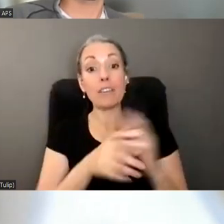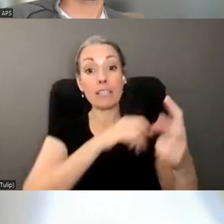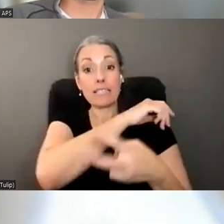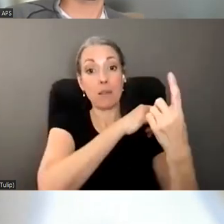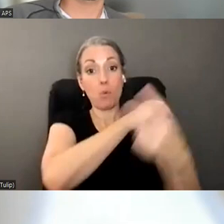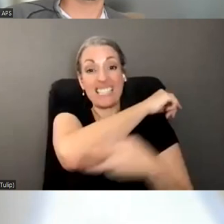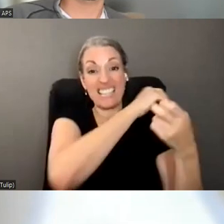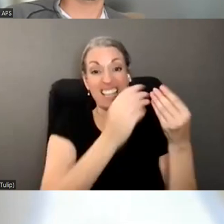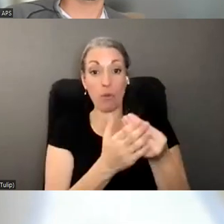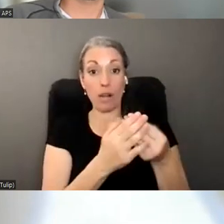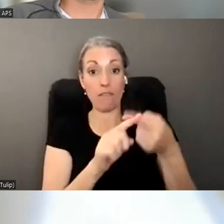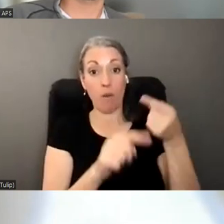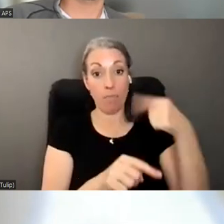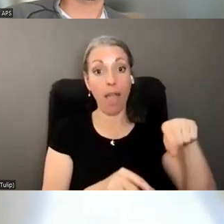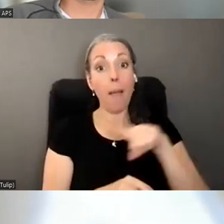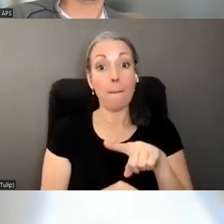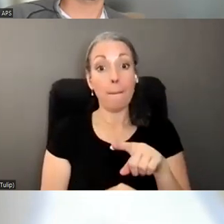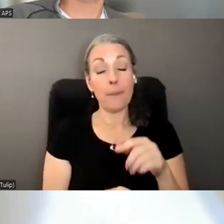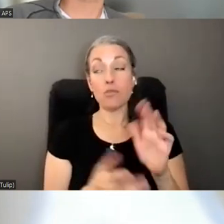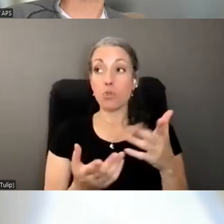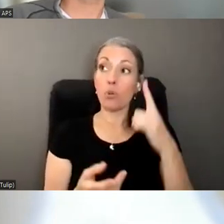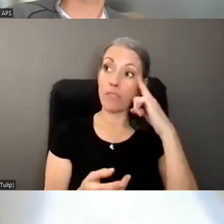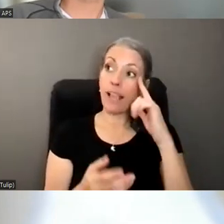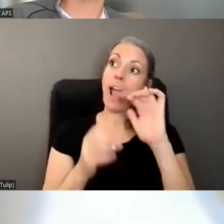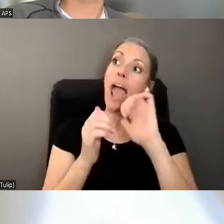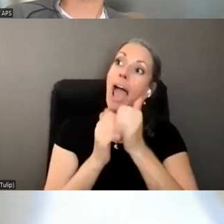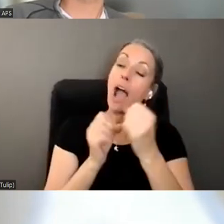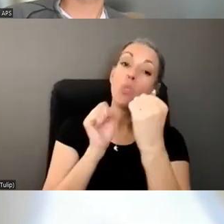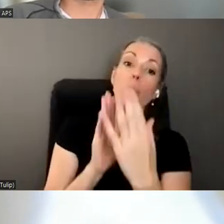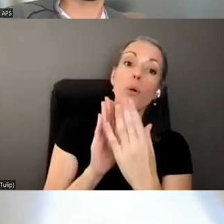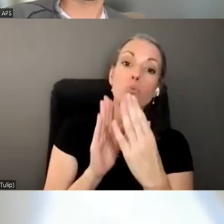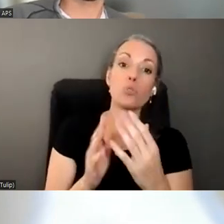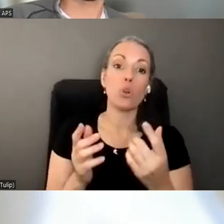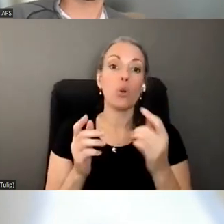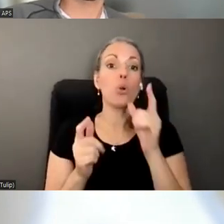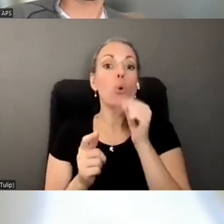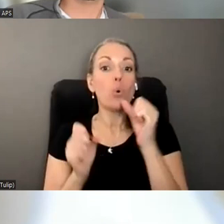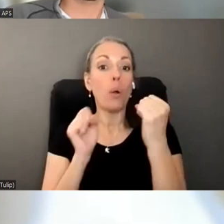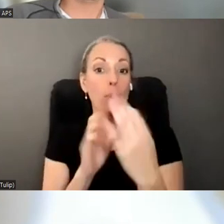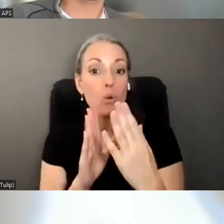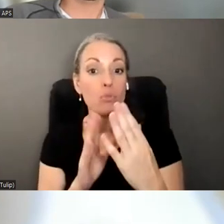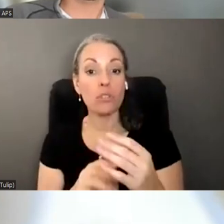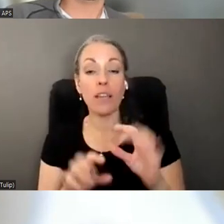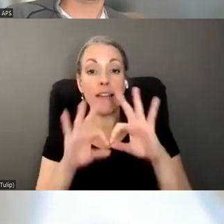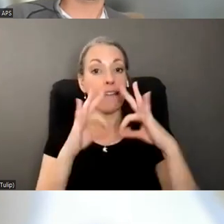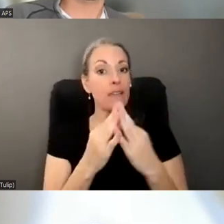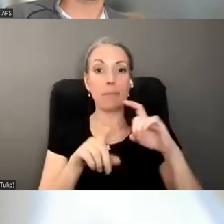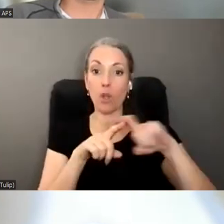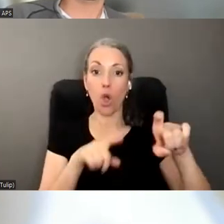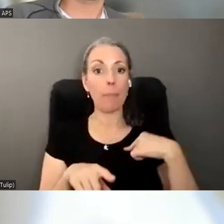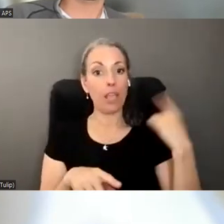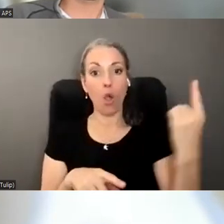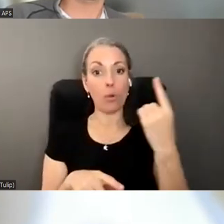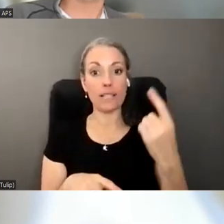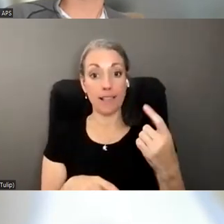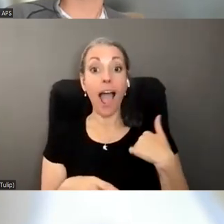who should approach them how to approach them I have family members that call me all the time and I just offer I said give me the phone